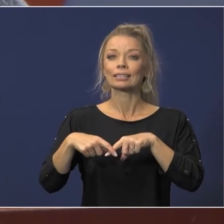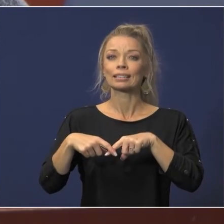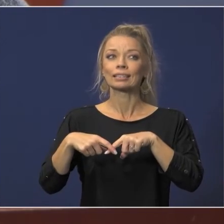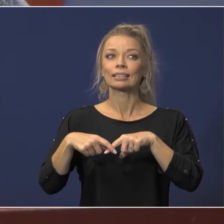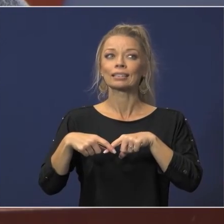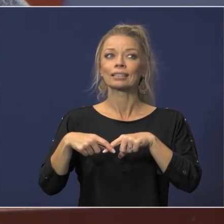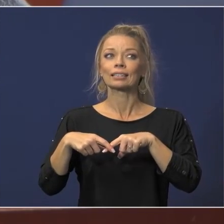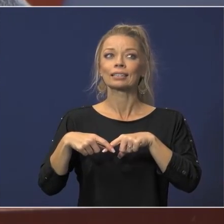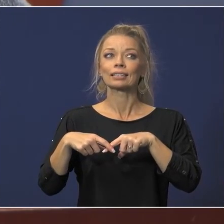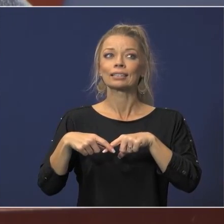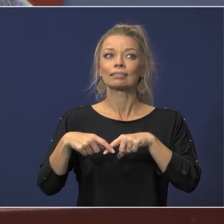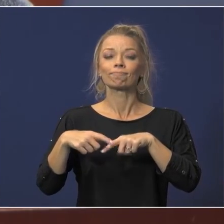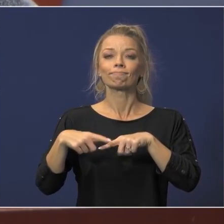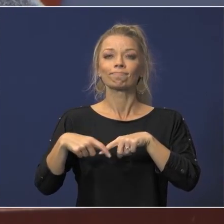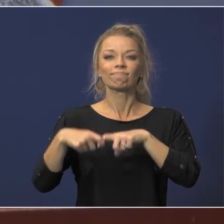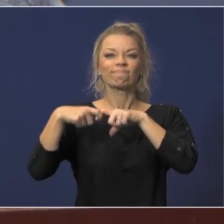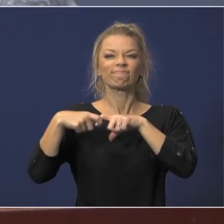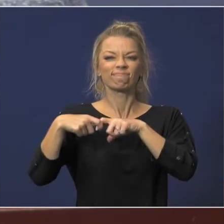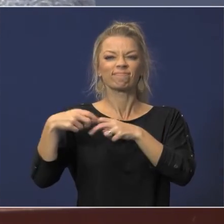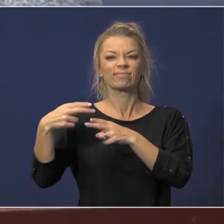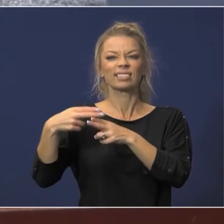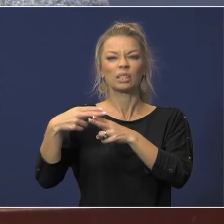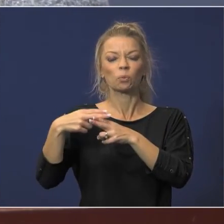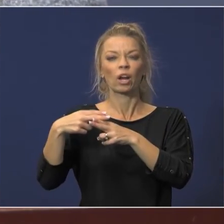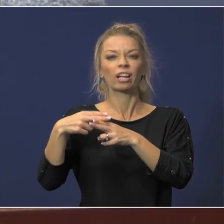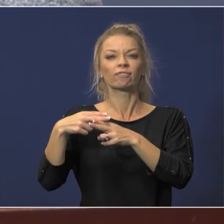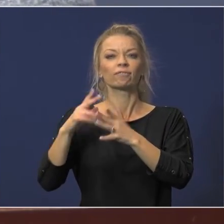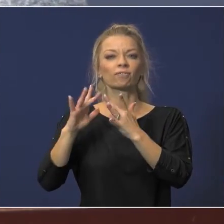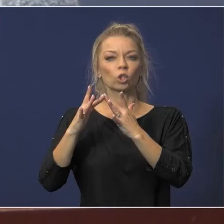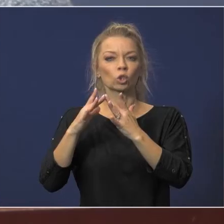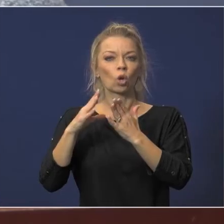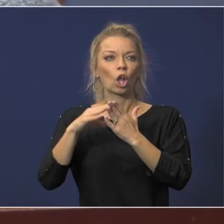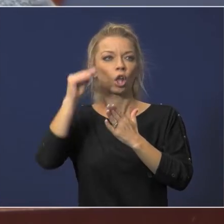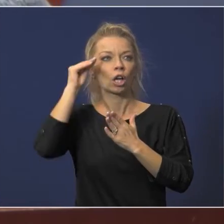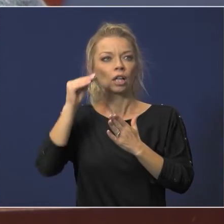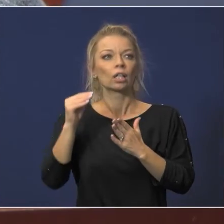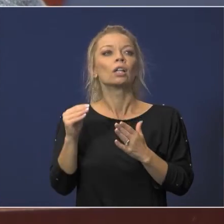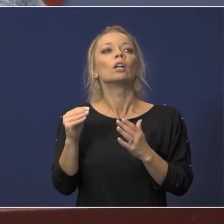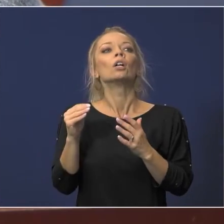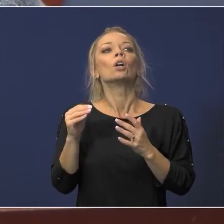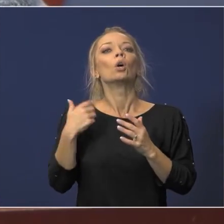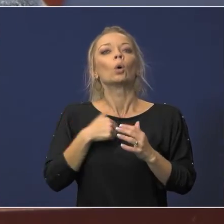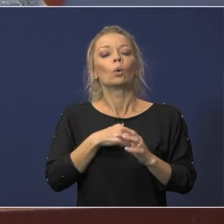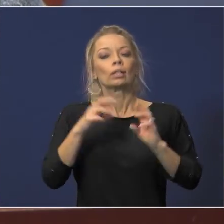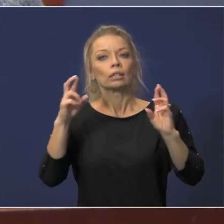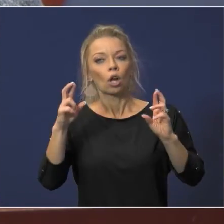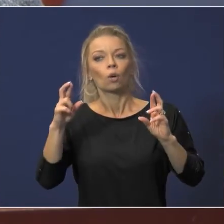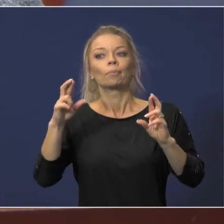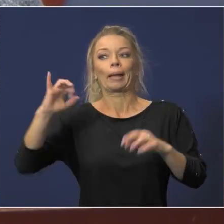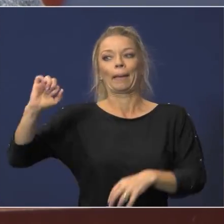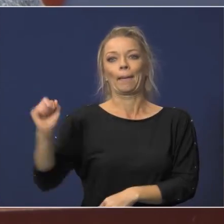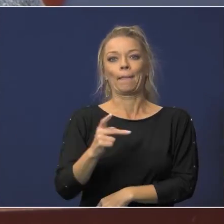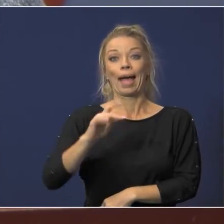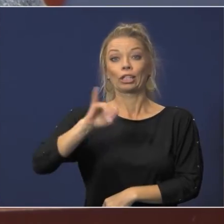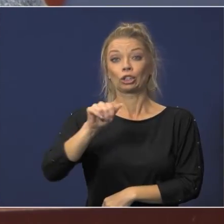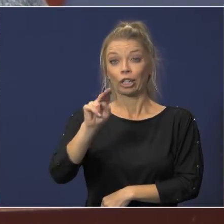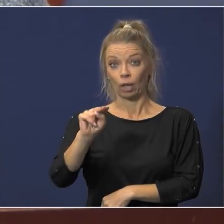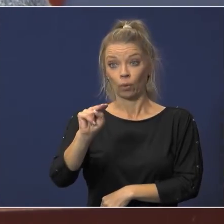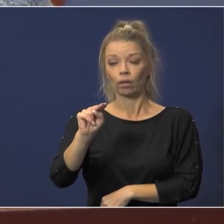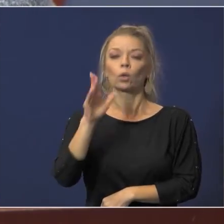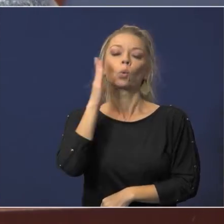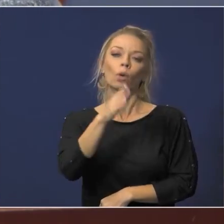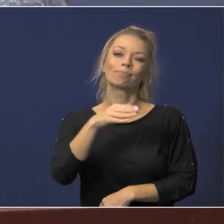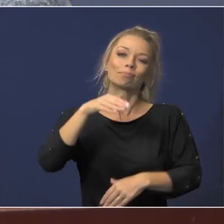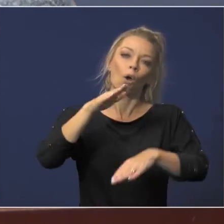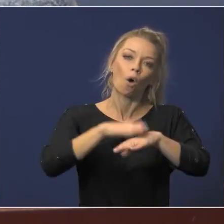by christmas break so so when kids return in january they will be back in school that gives parents time to